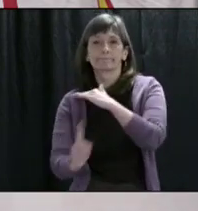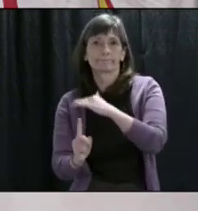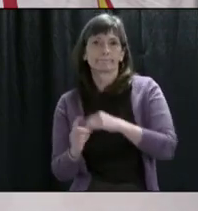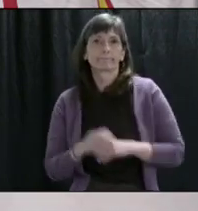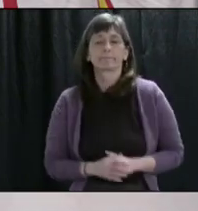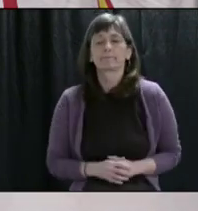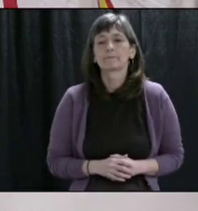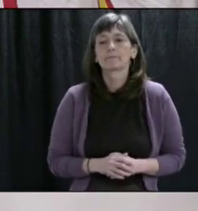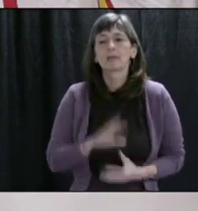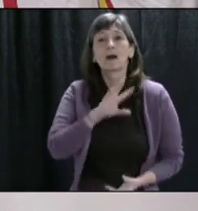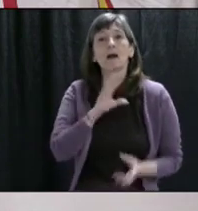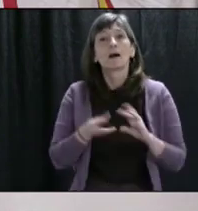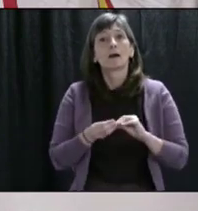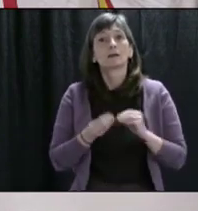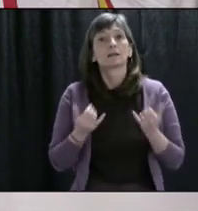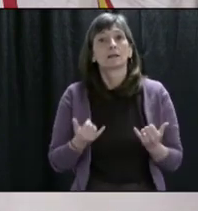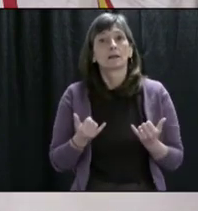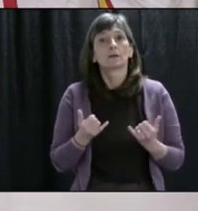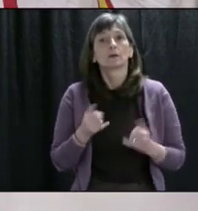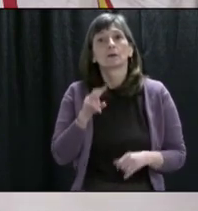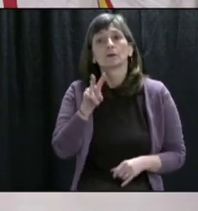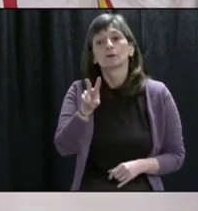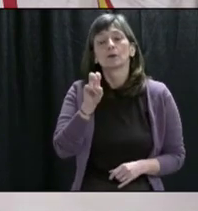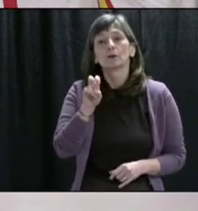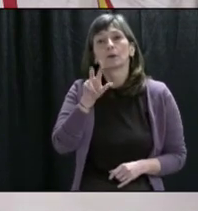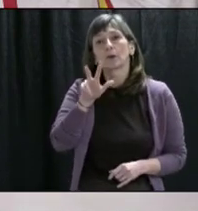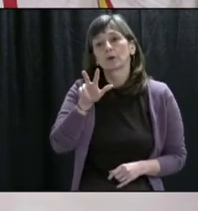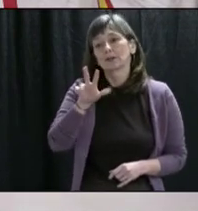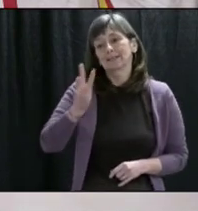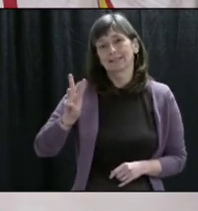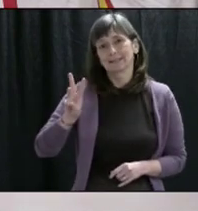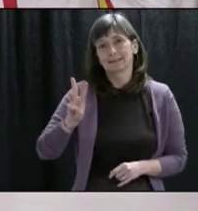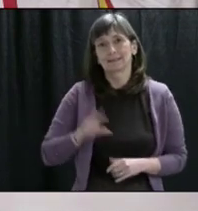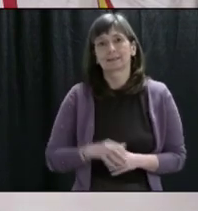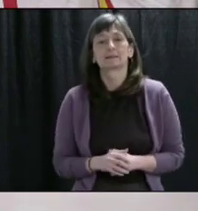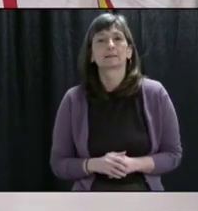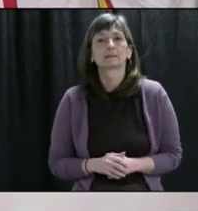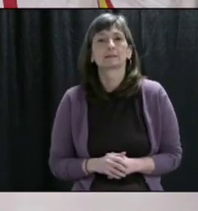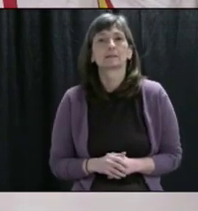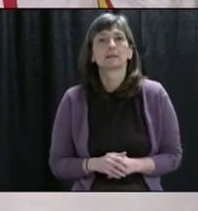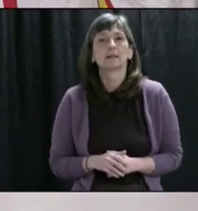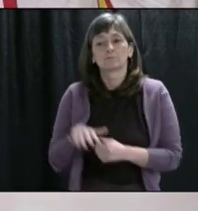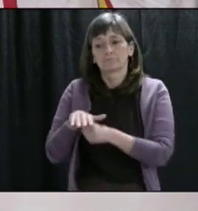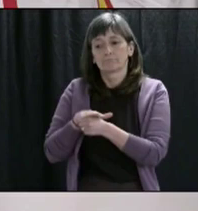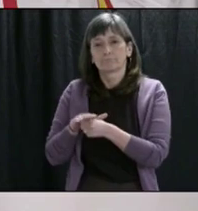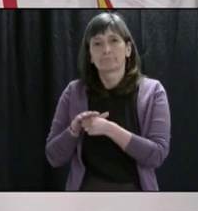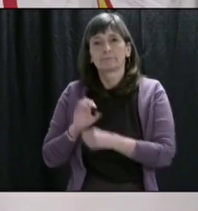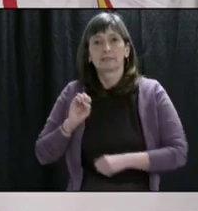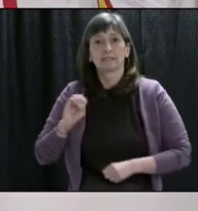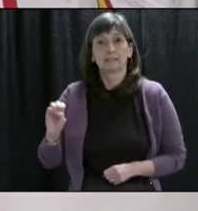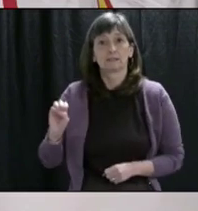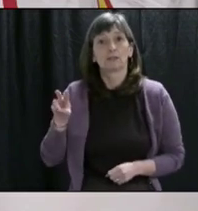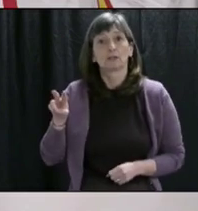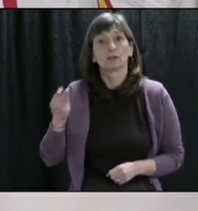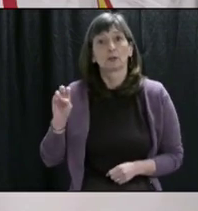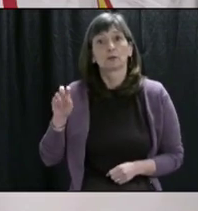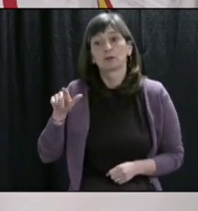The total number of cases in our province is now 236. By region, we have